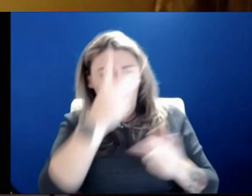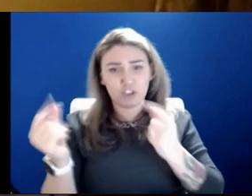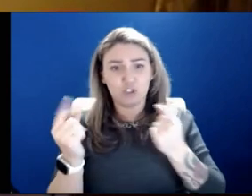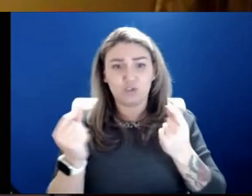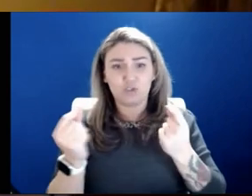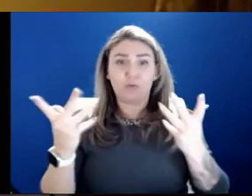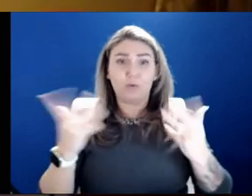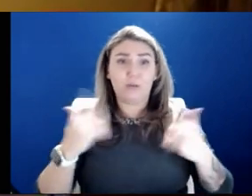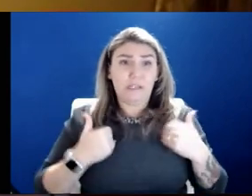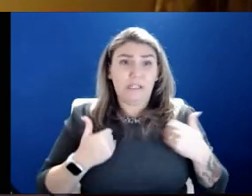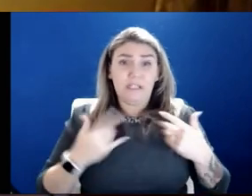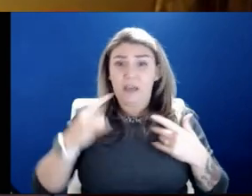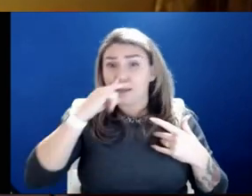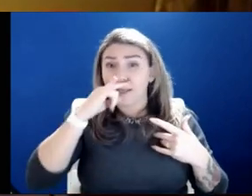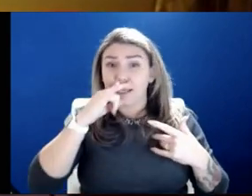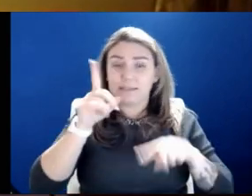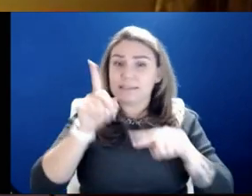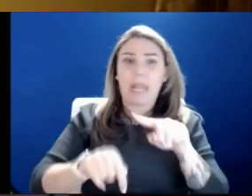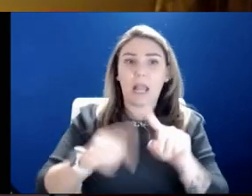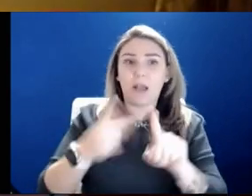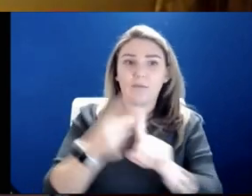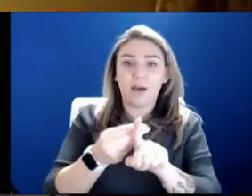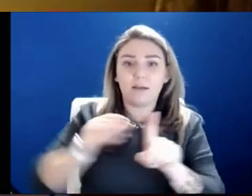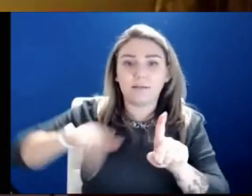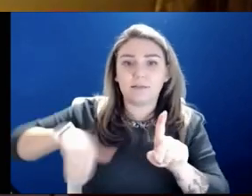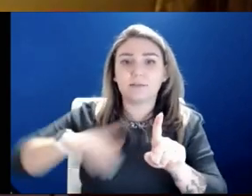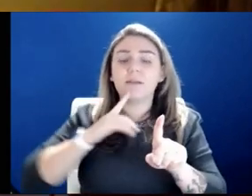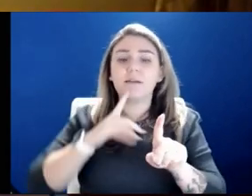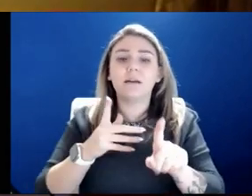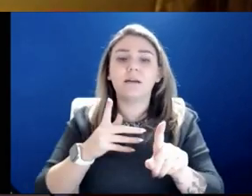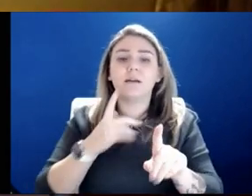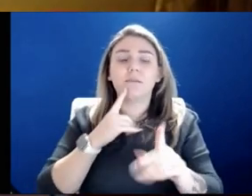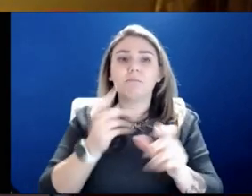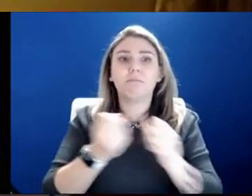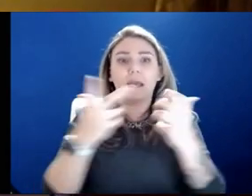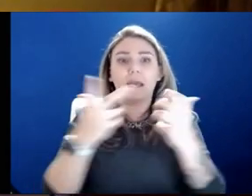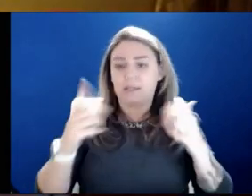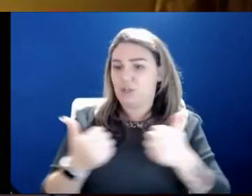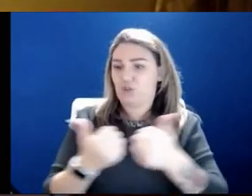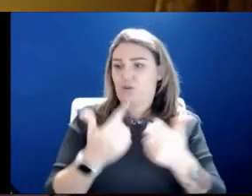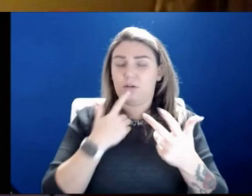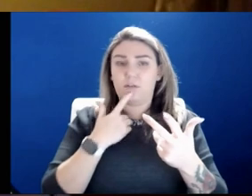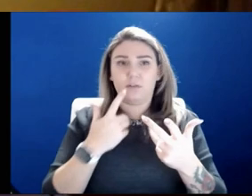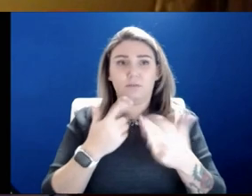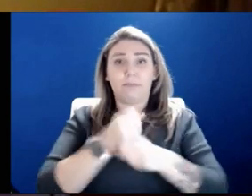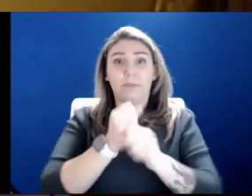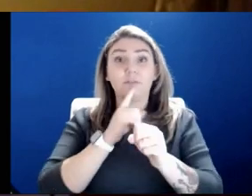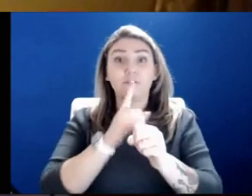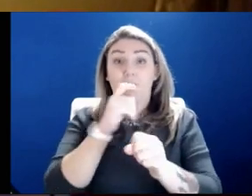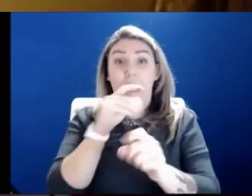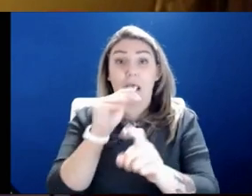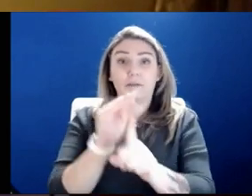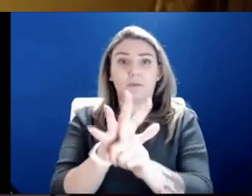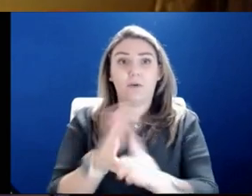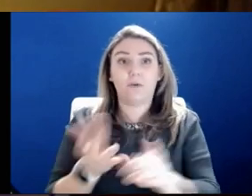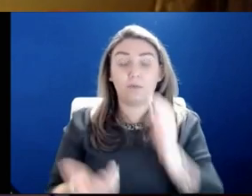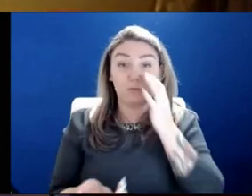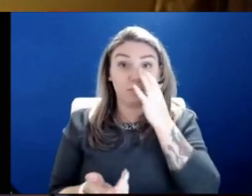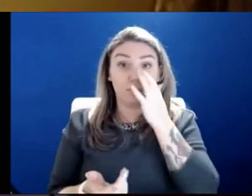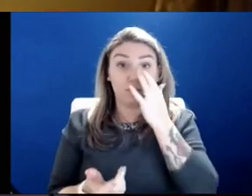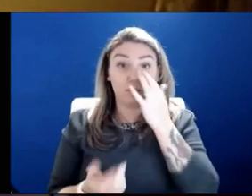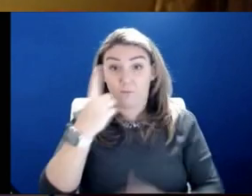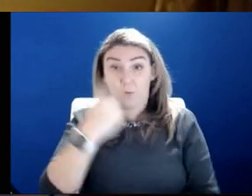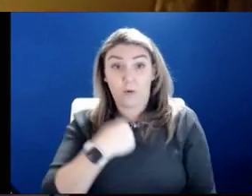children who can't get vaccinated, so many challenges relating to making sure they don't get exposed. You know, and it's why for me,